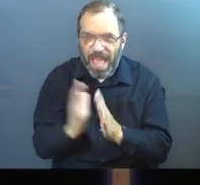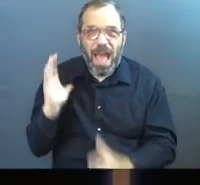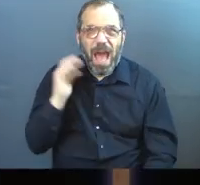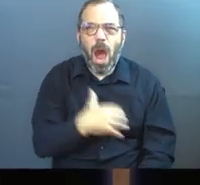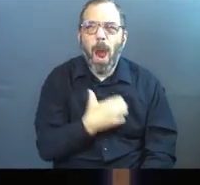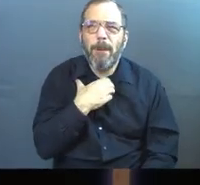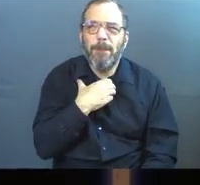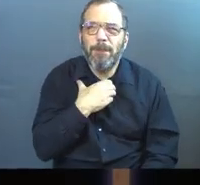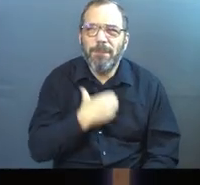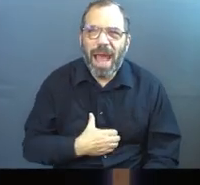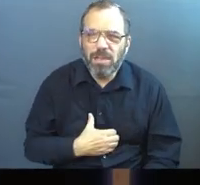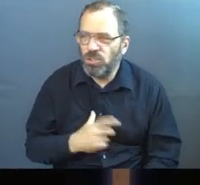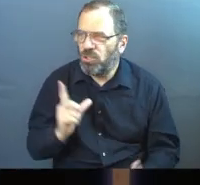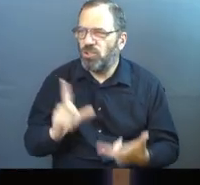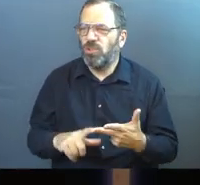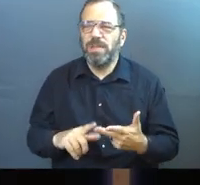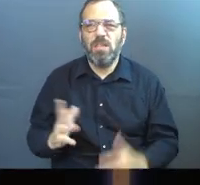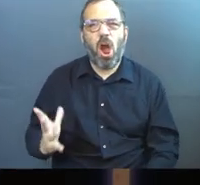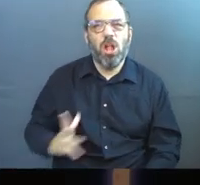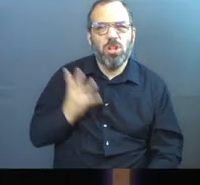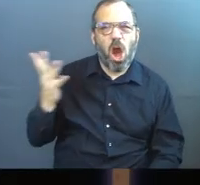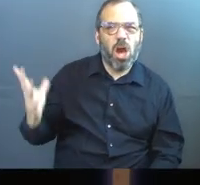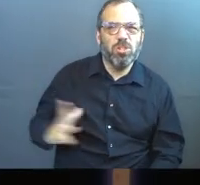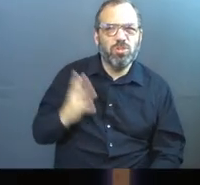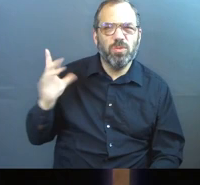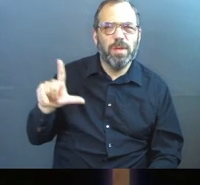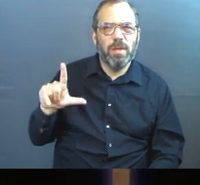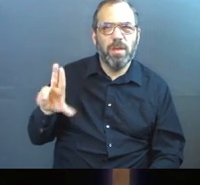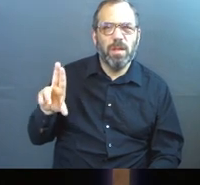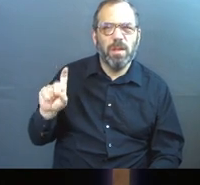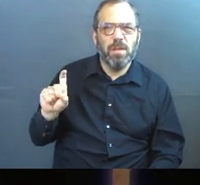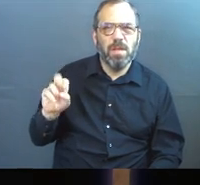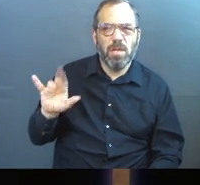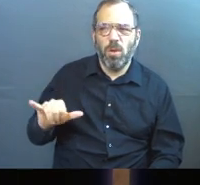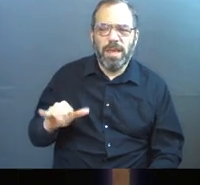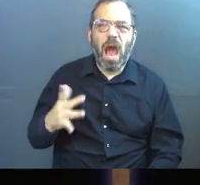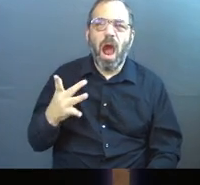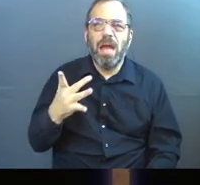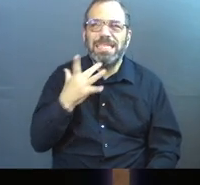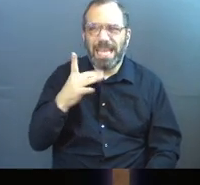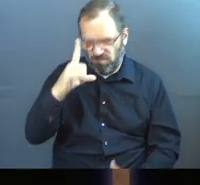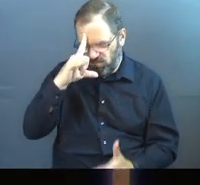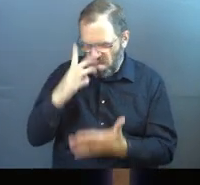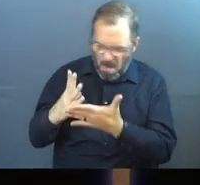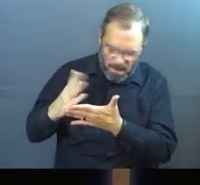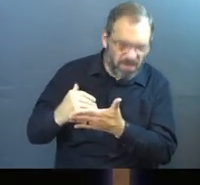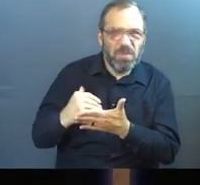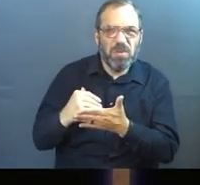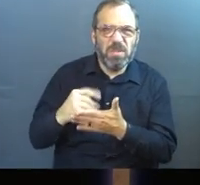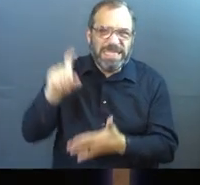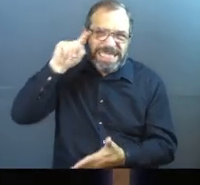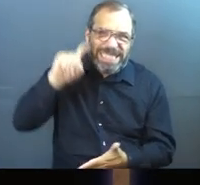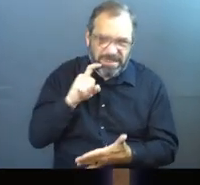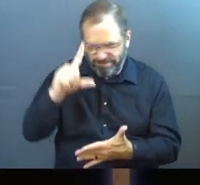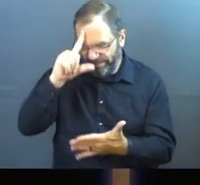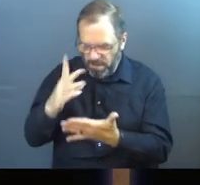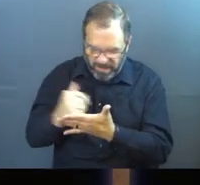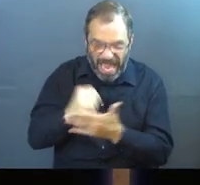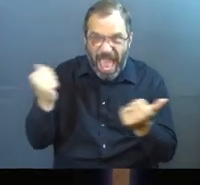passions, our luxuries, our sexual perversions, everything that we want.